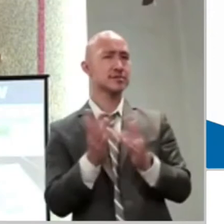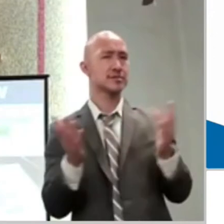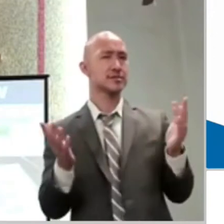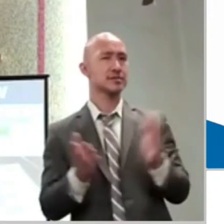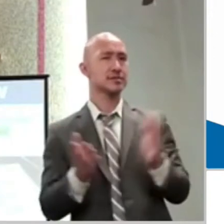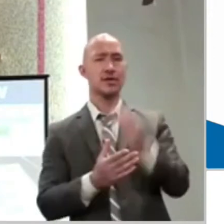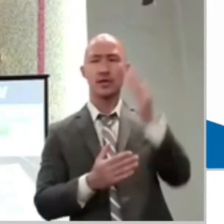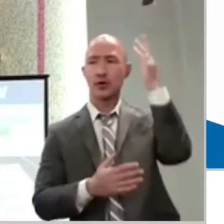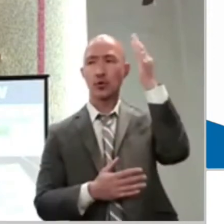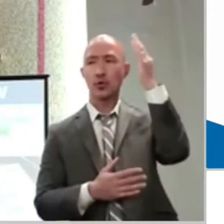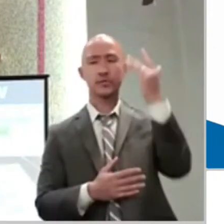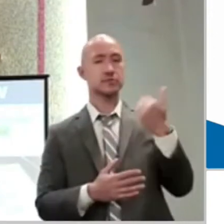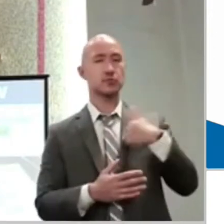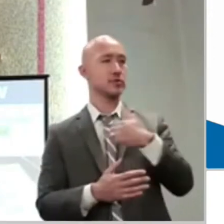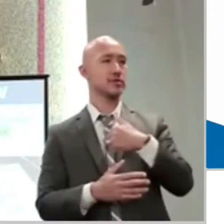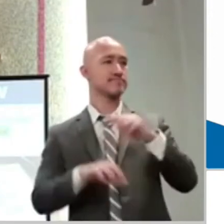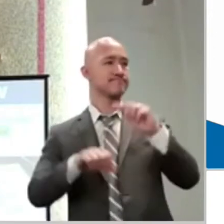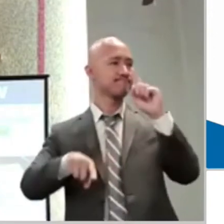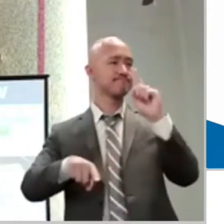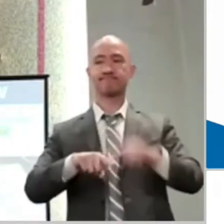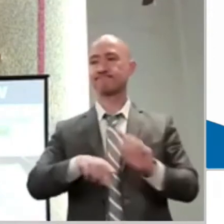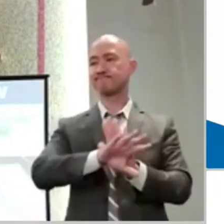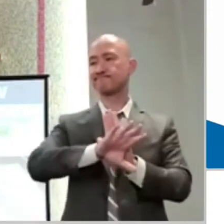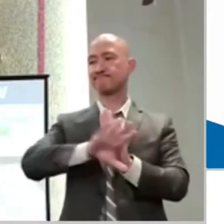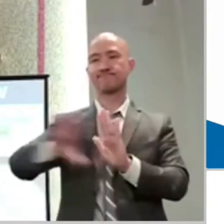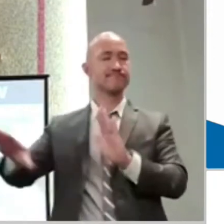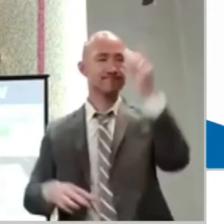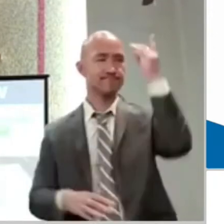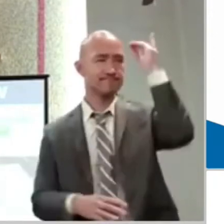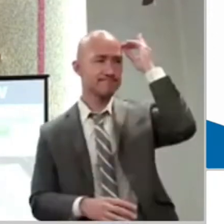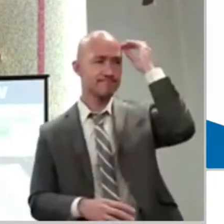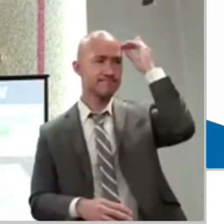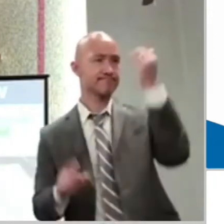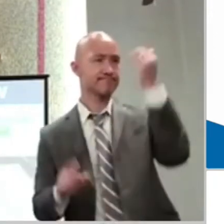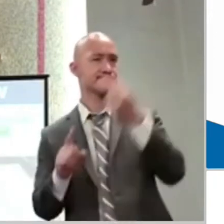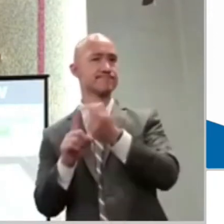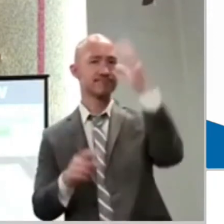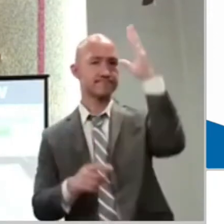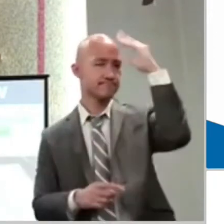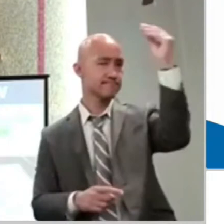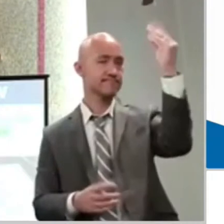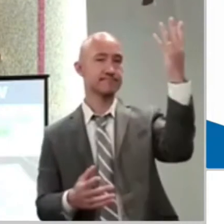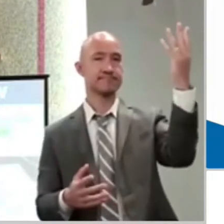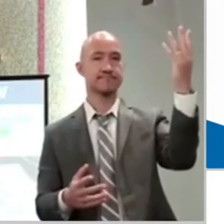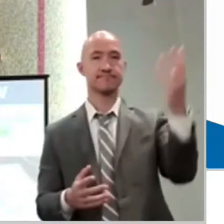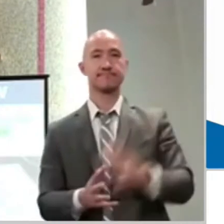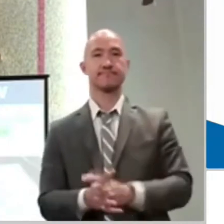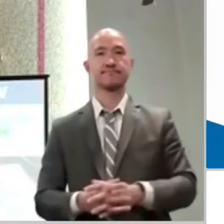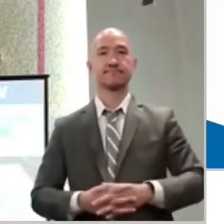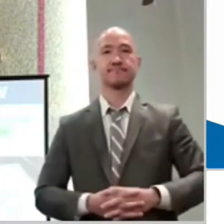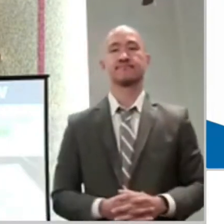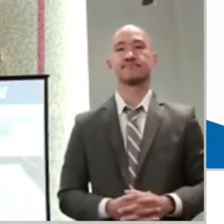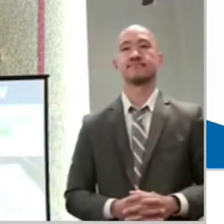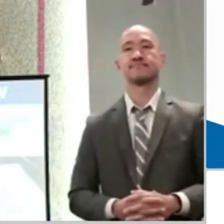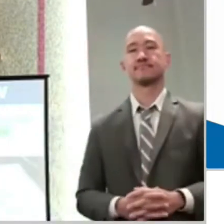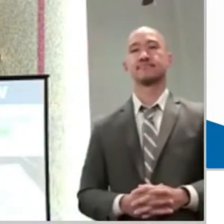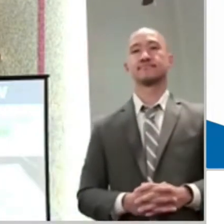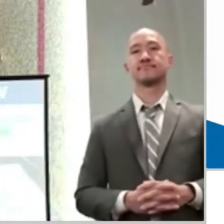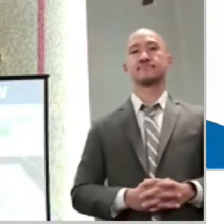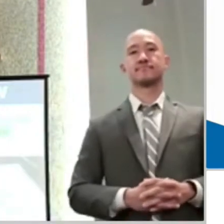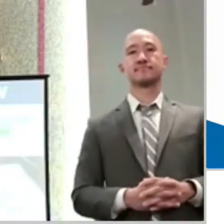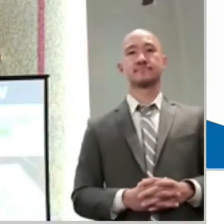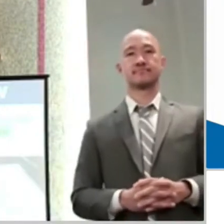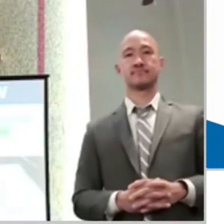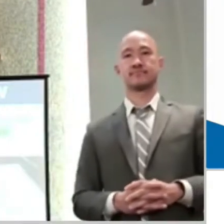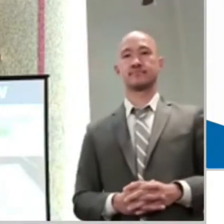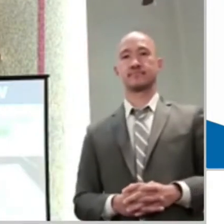You know, is God against me? Is God closing the doors? And I think I can attribute this to our